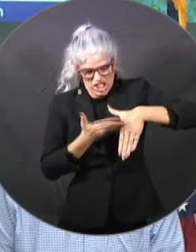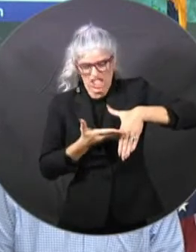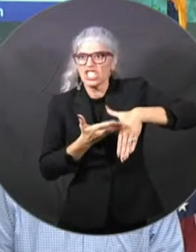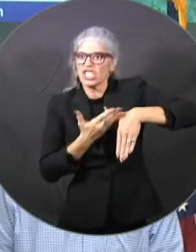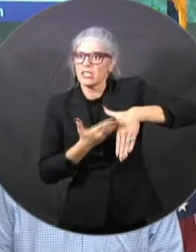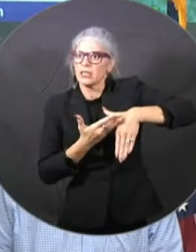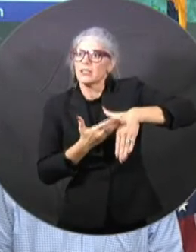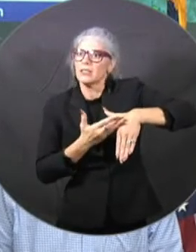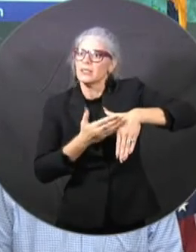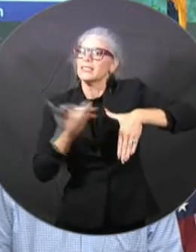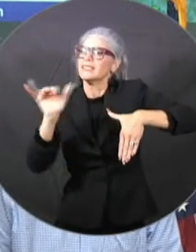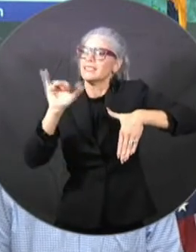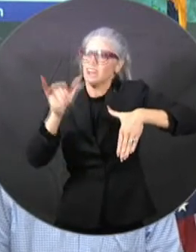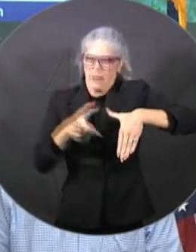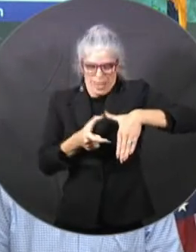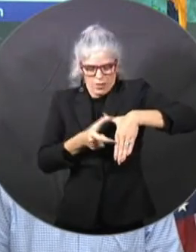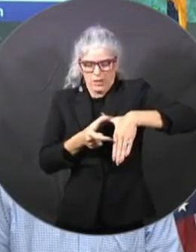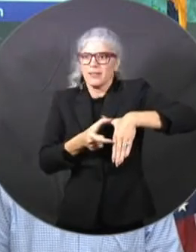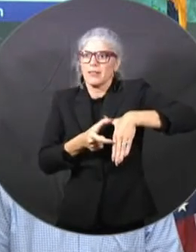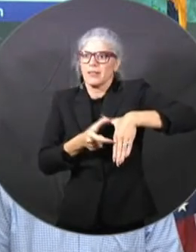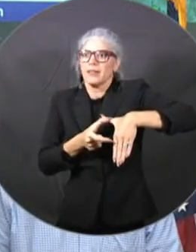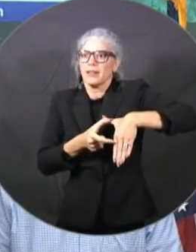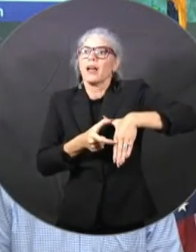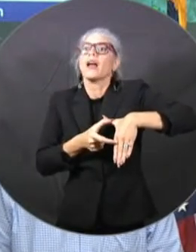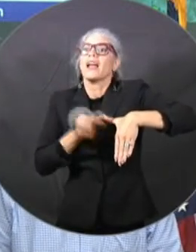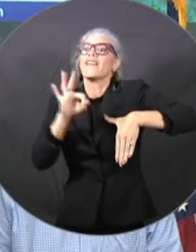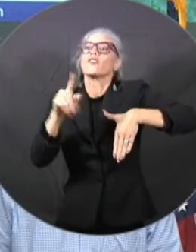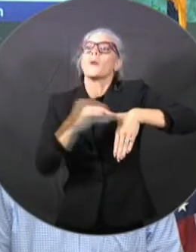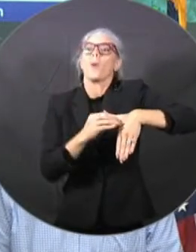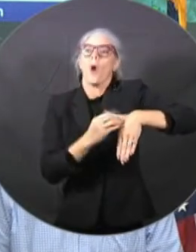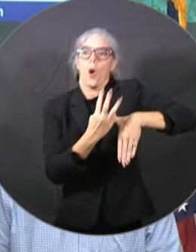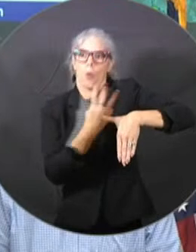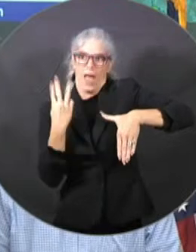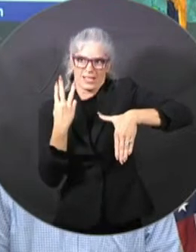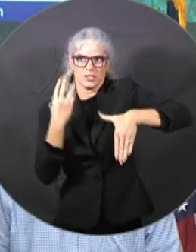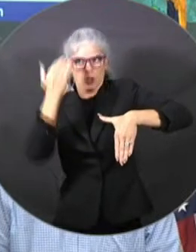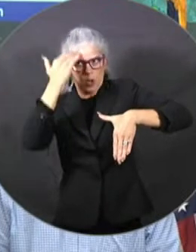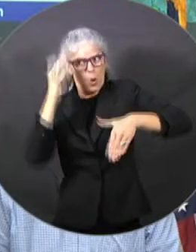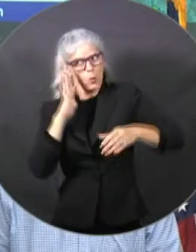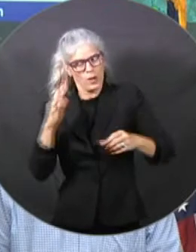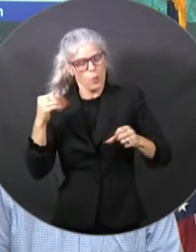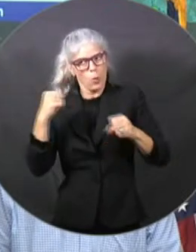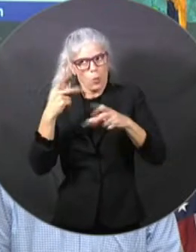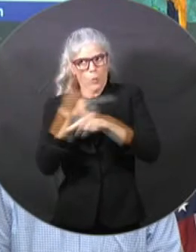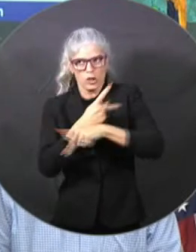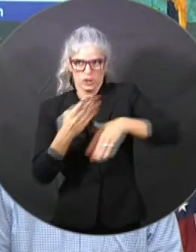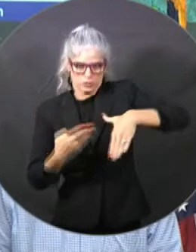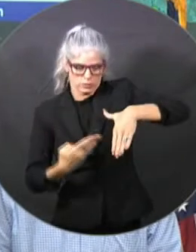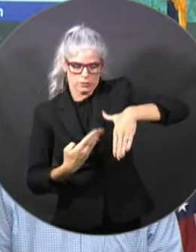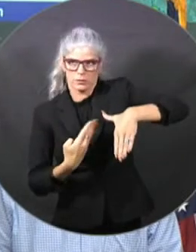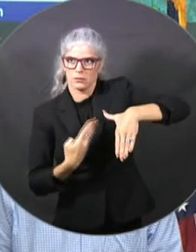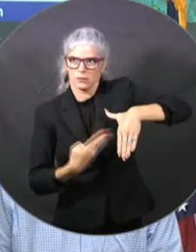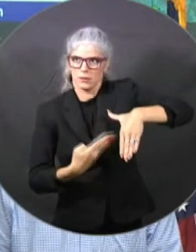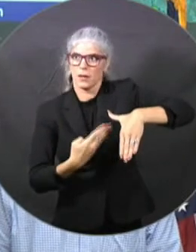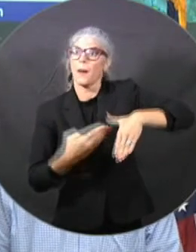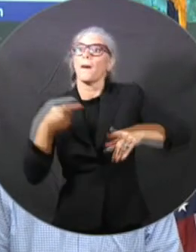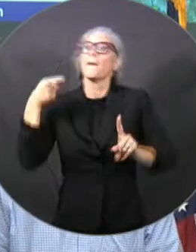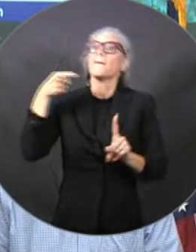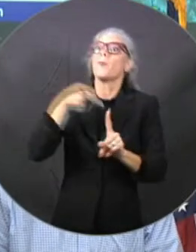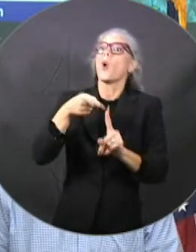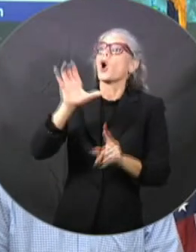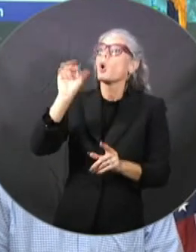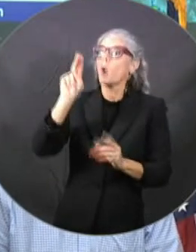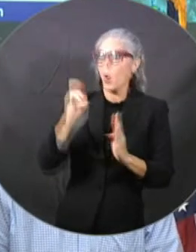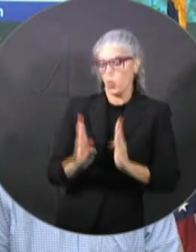just need to be prepared. You should not be too wetted on this. And if you remember, I mean, we've had examples of major impacts